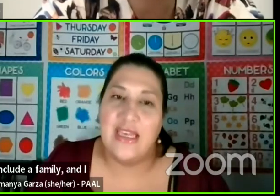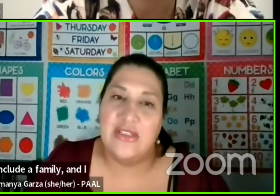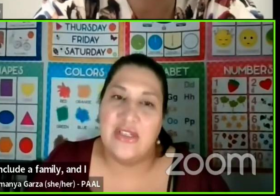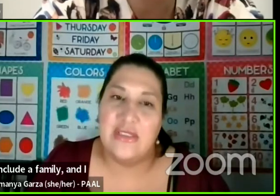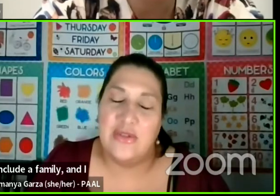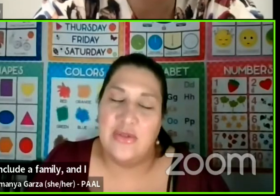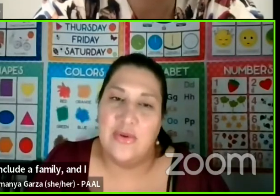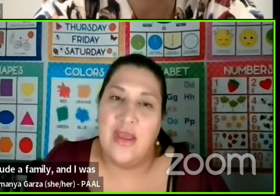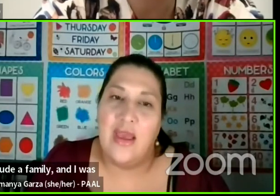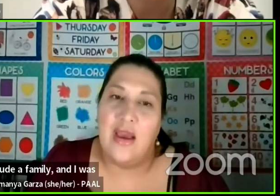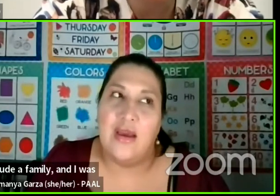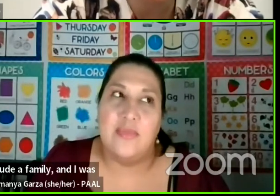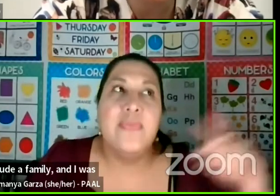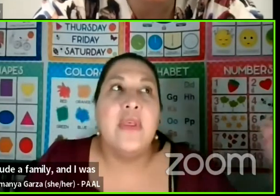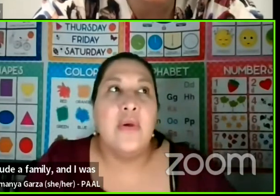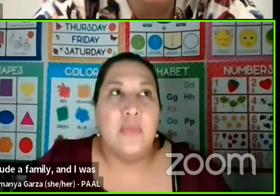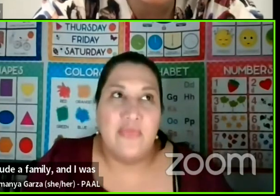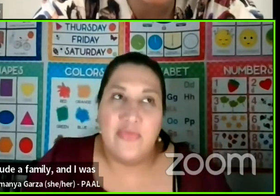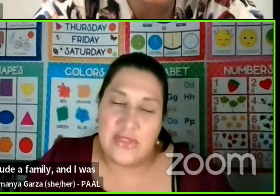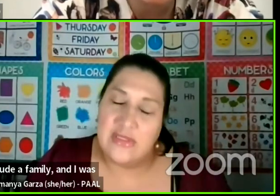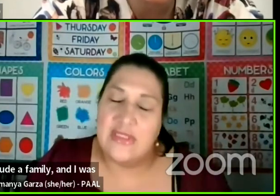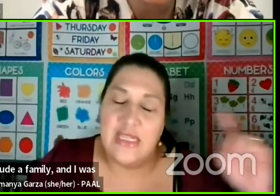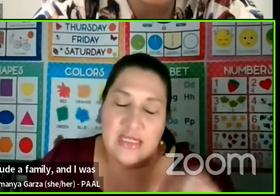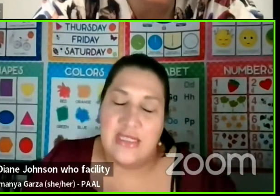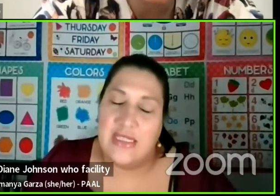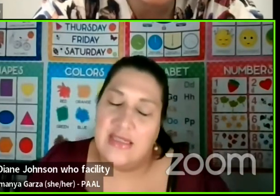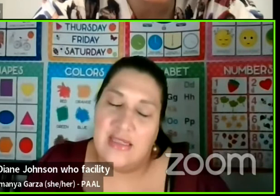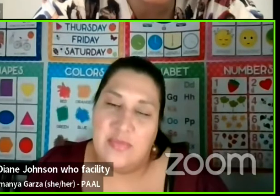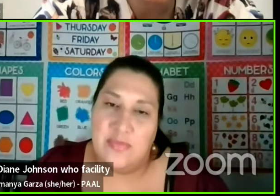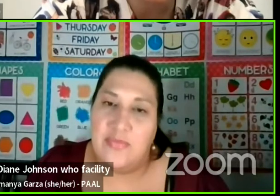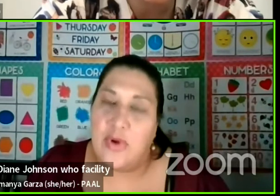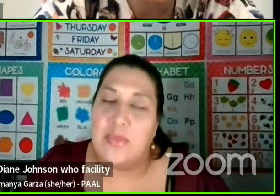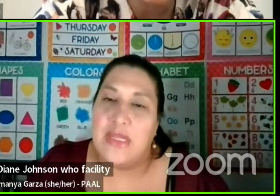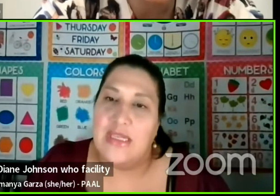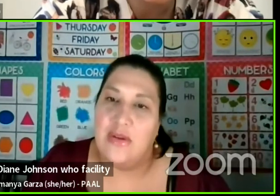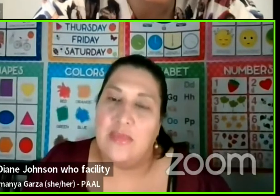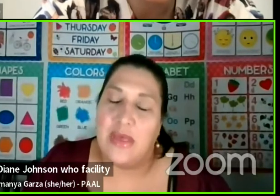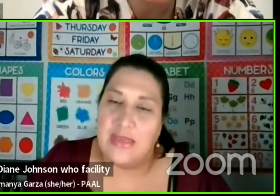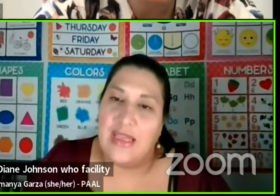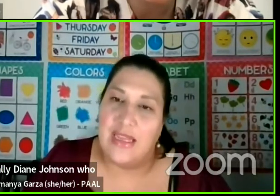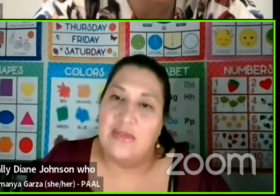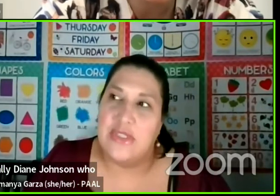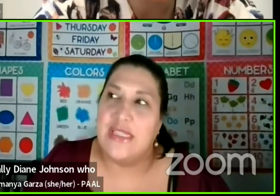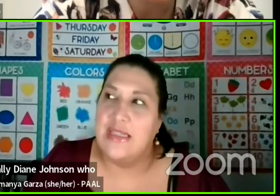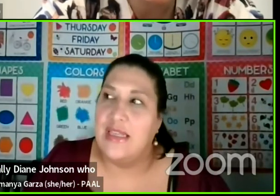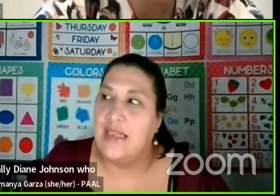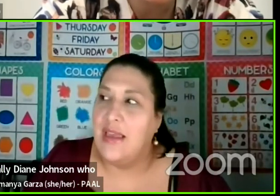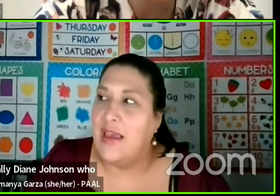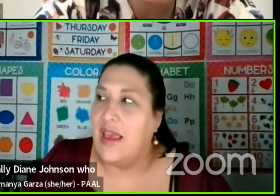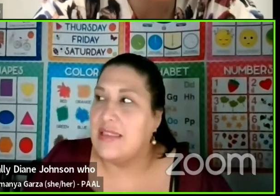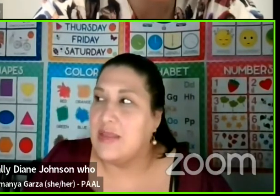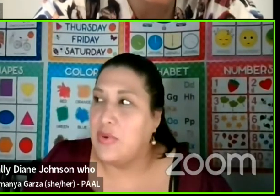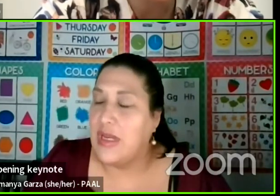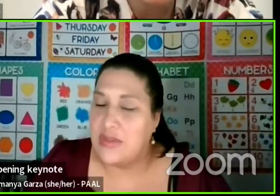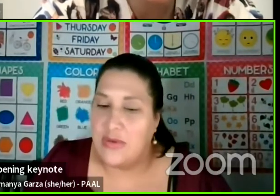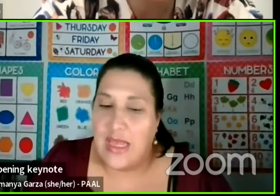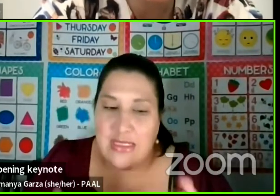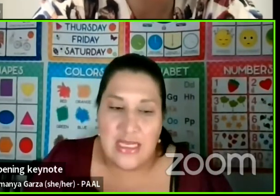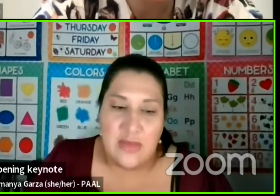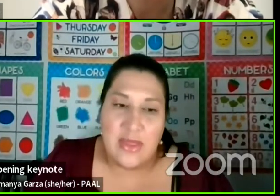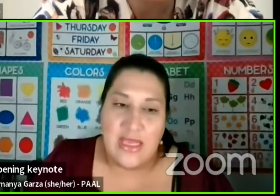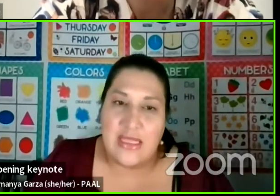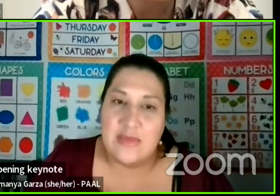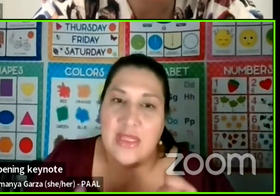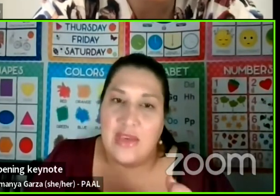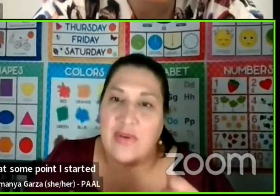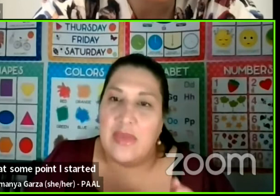actually Diane Johnson, who, um, facilitated the opening keynote about that. And we said that at some point I sort of